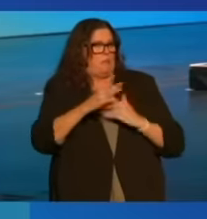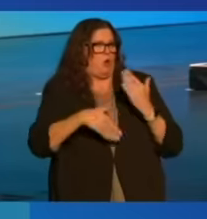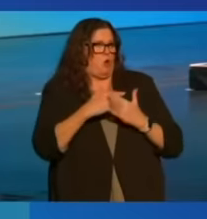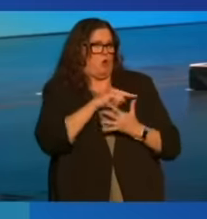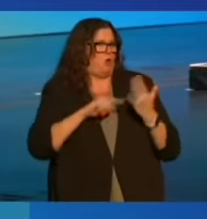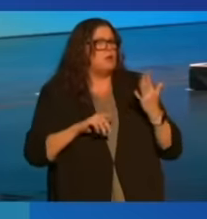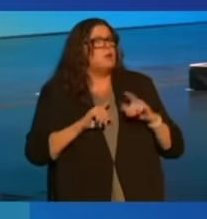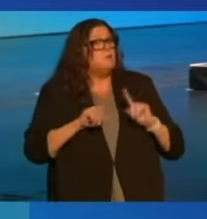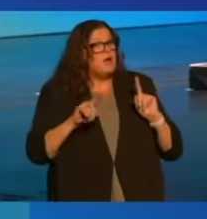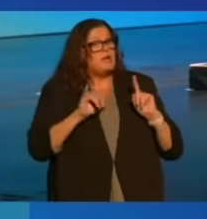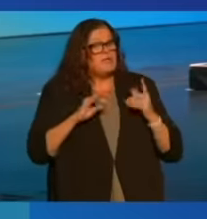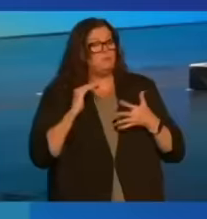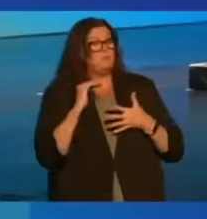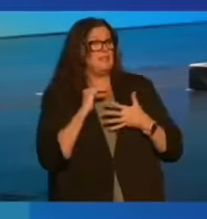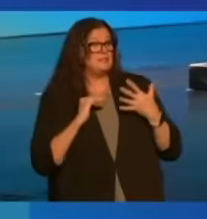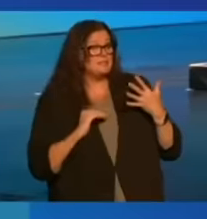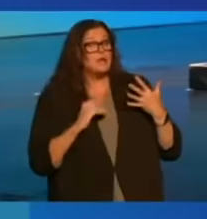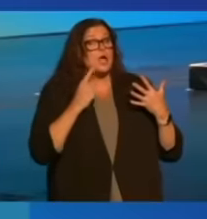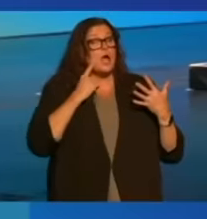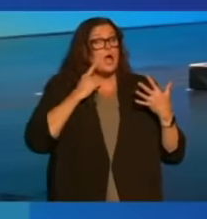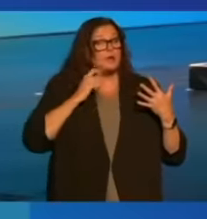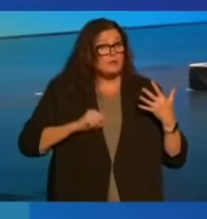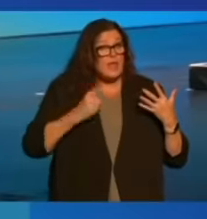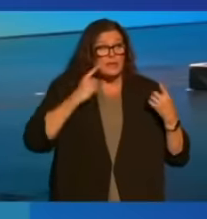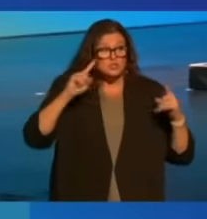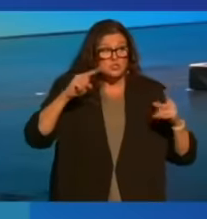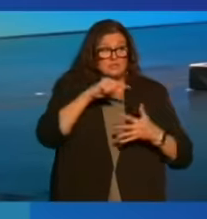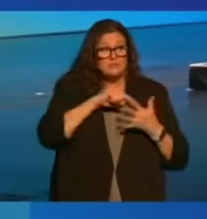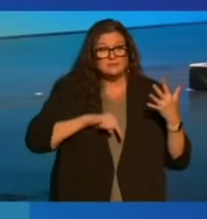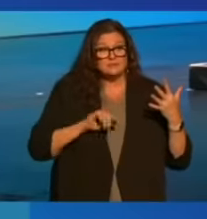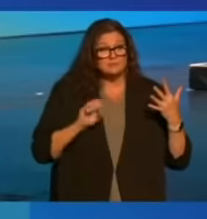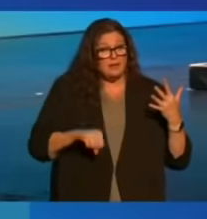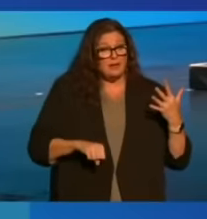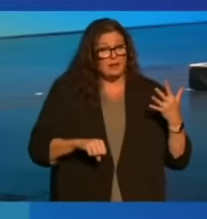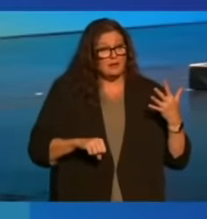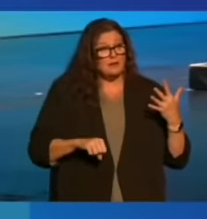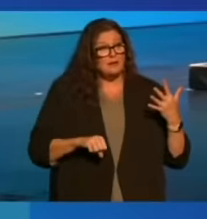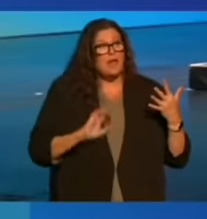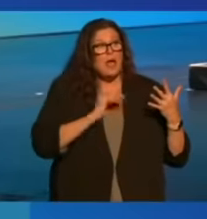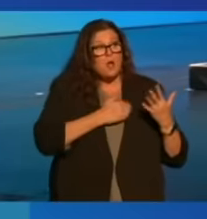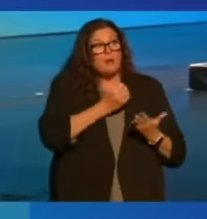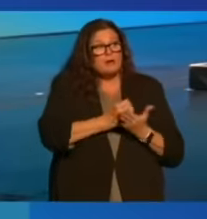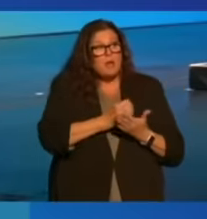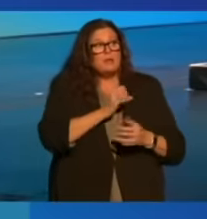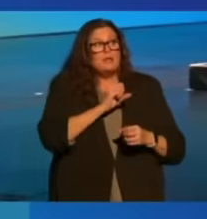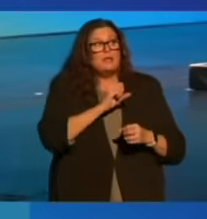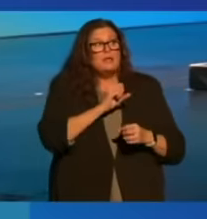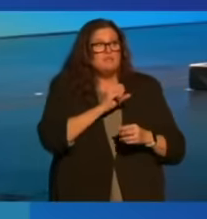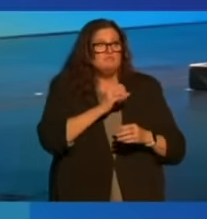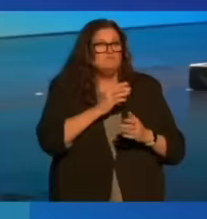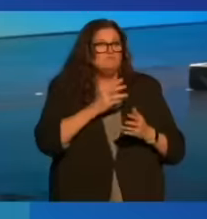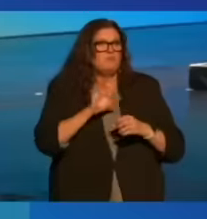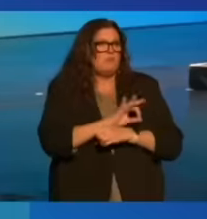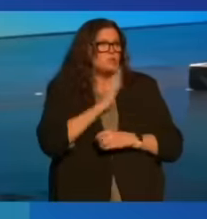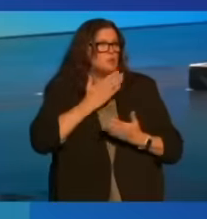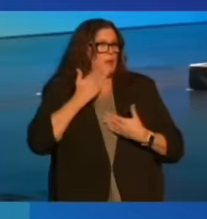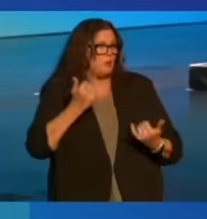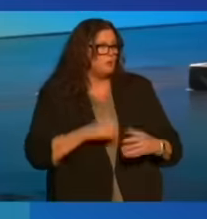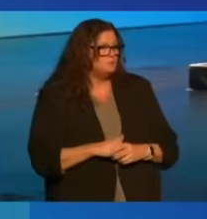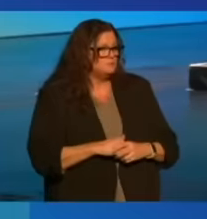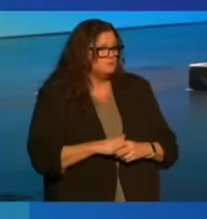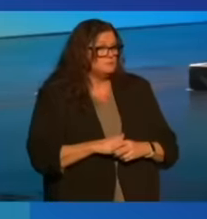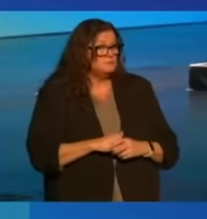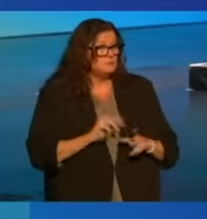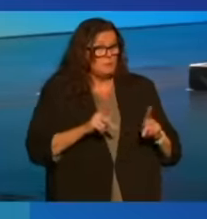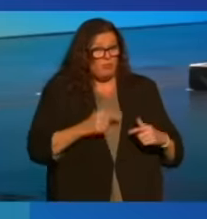But if we take these steps, which are achievable, they would make our economy work better. They'd improve